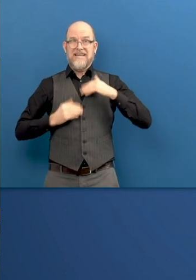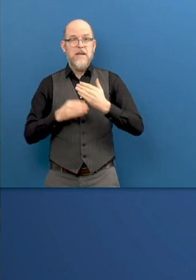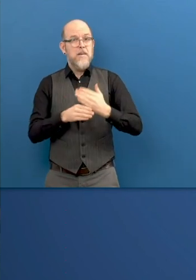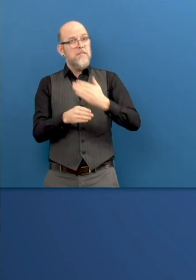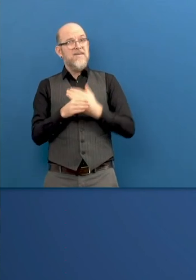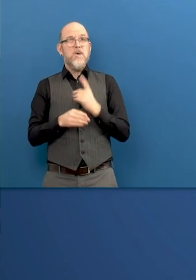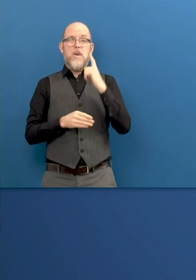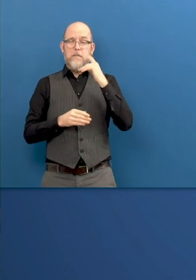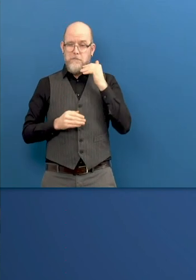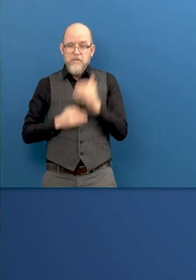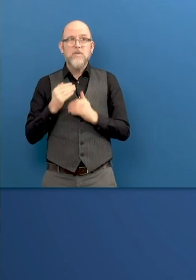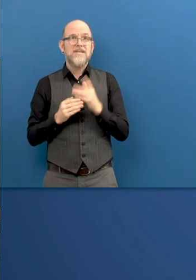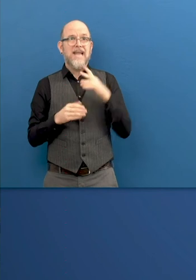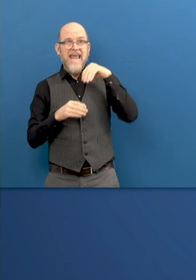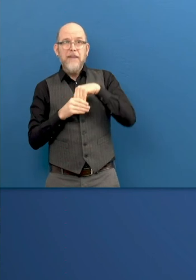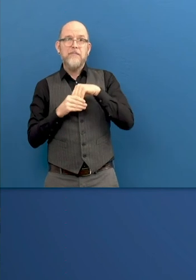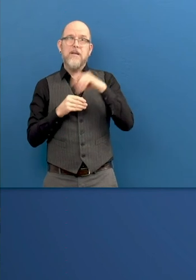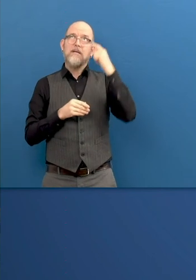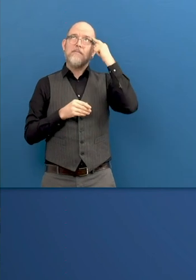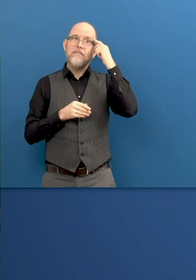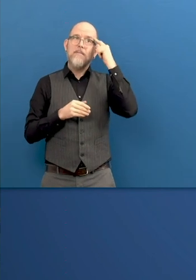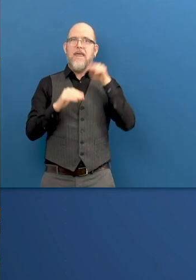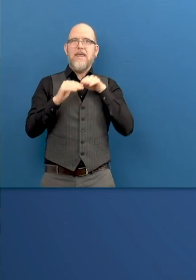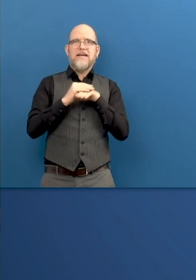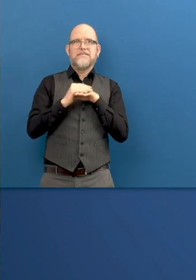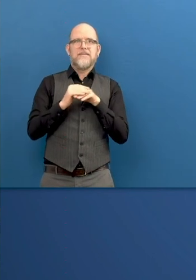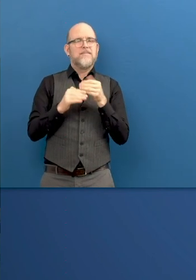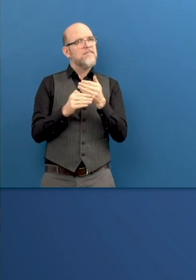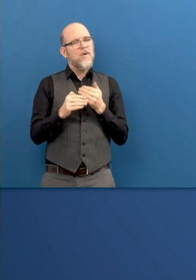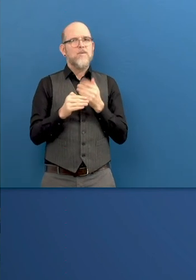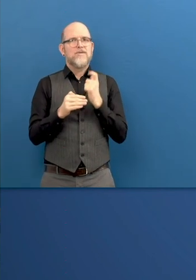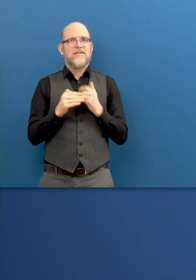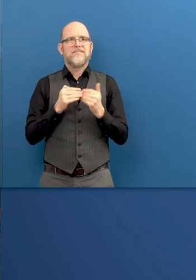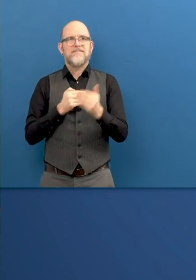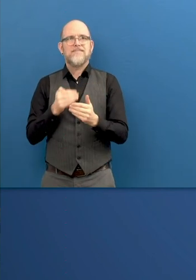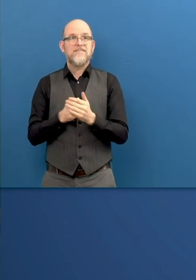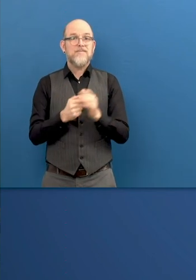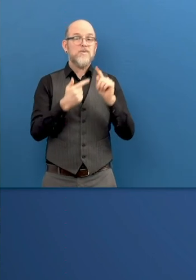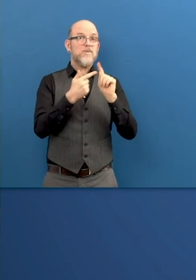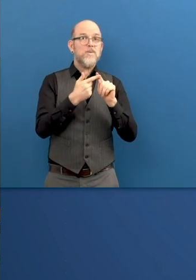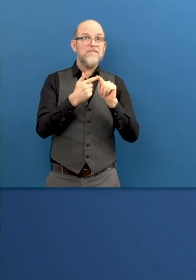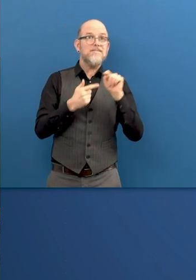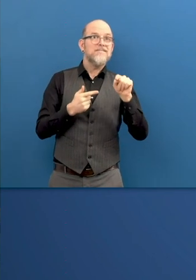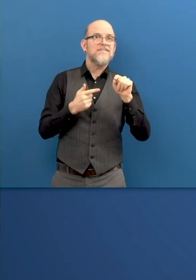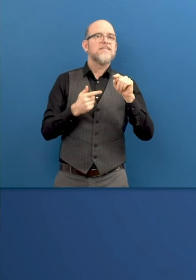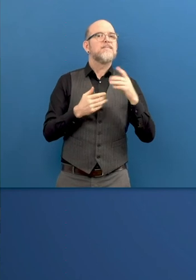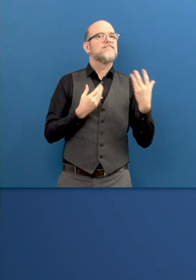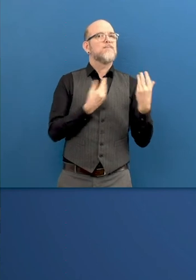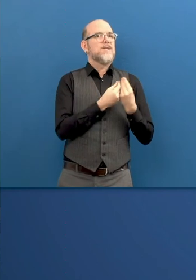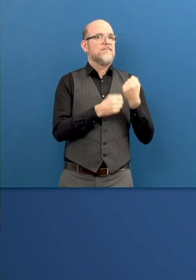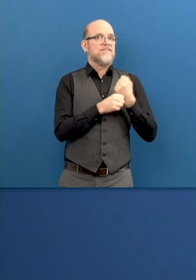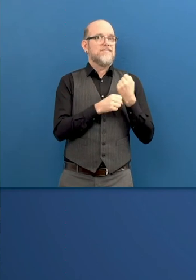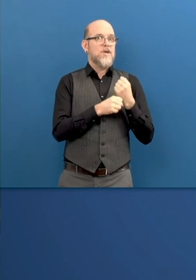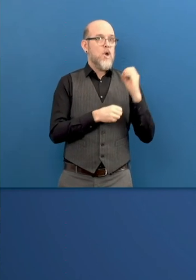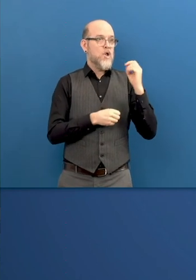collaborating with ONCE and ONCE Foundation is on education. For us is critical to ensure,